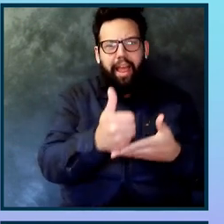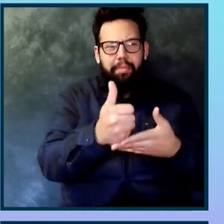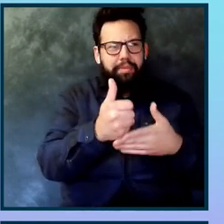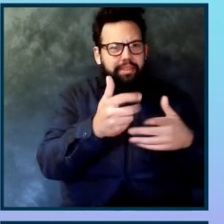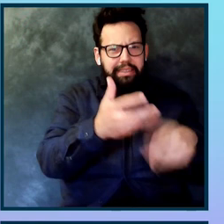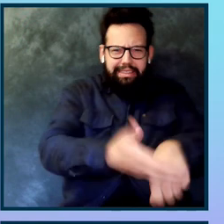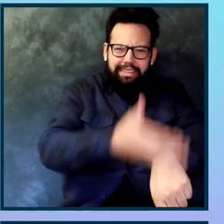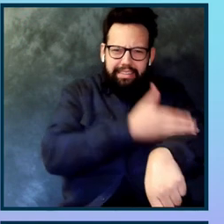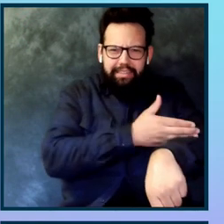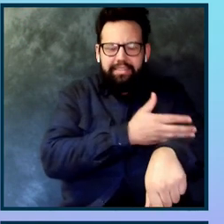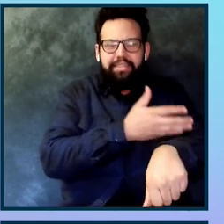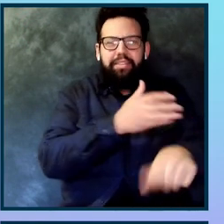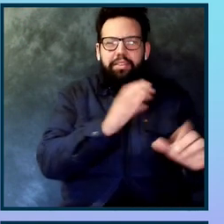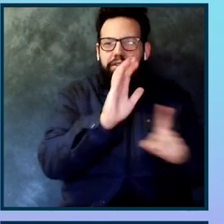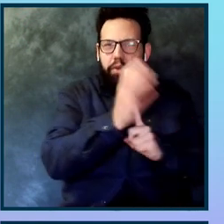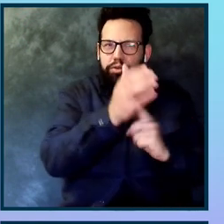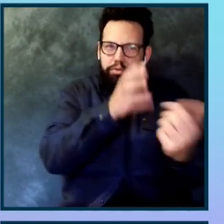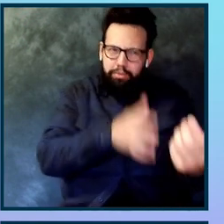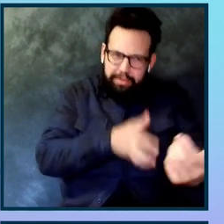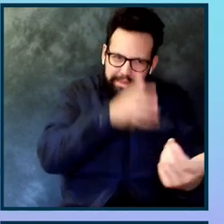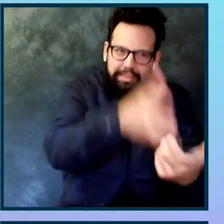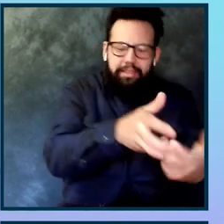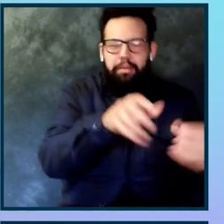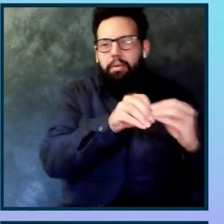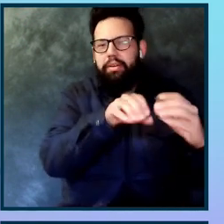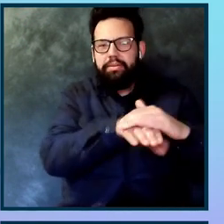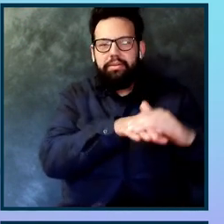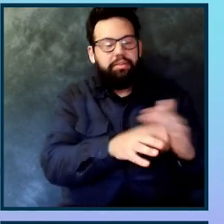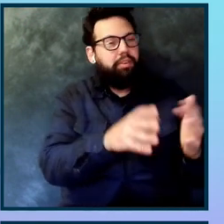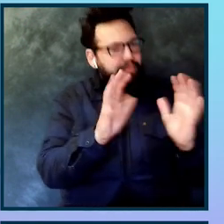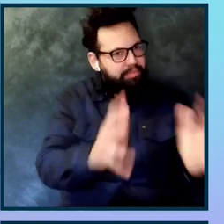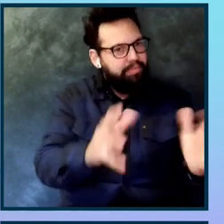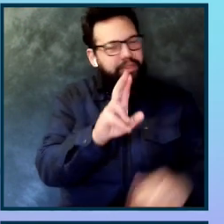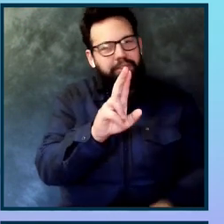long-term commitment to improving accessibility. Congratulations, user testing.